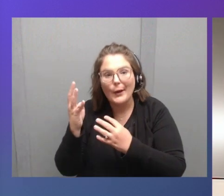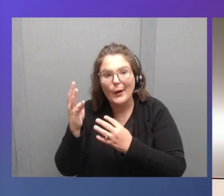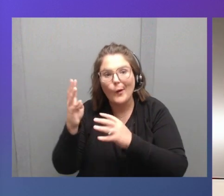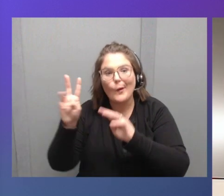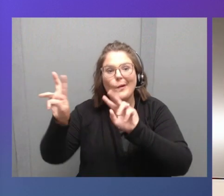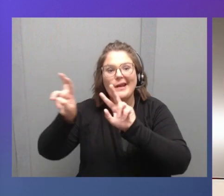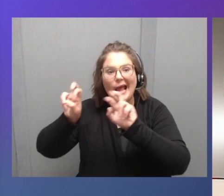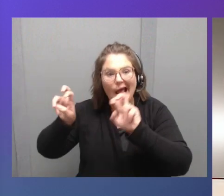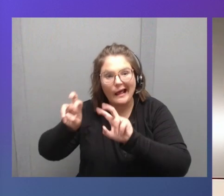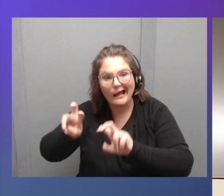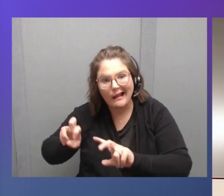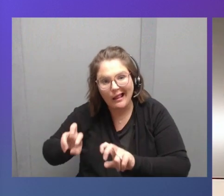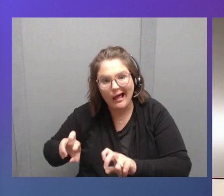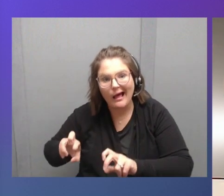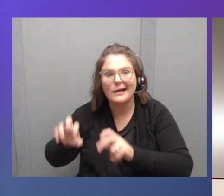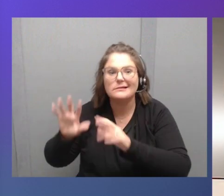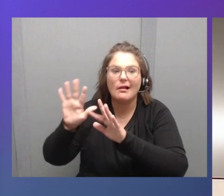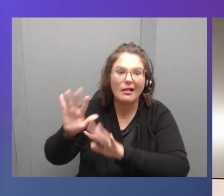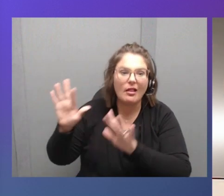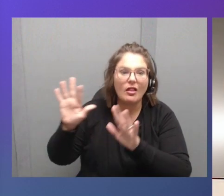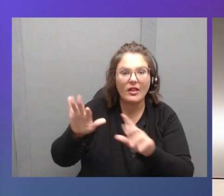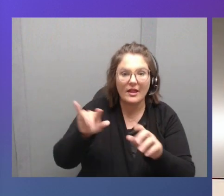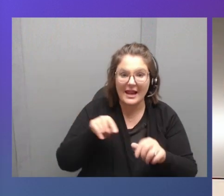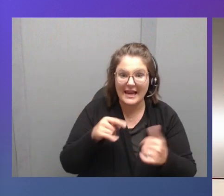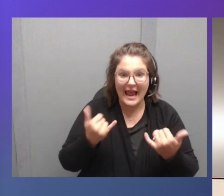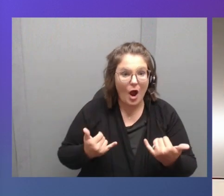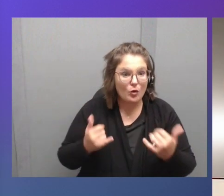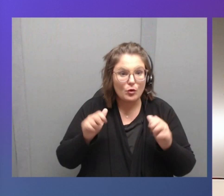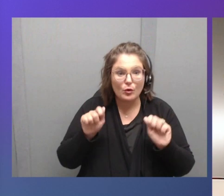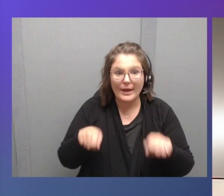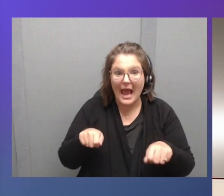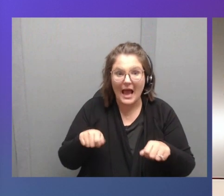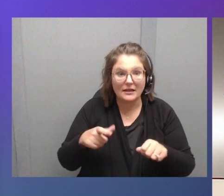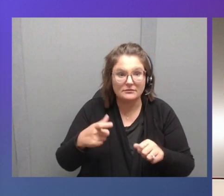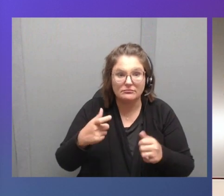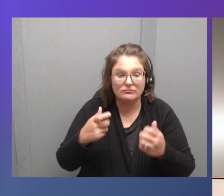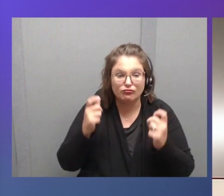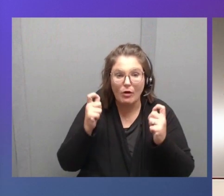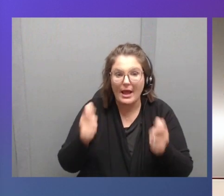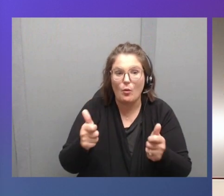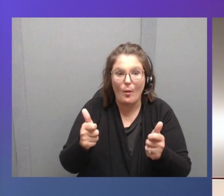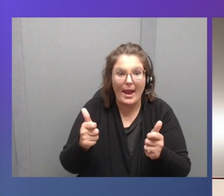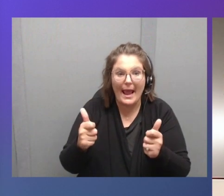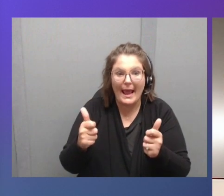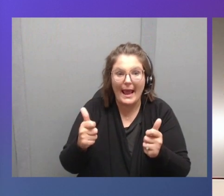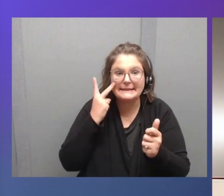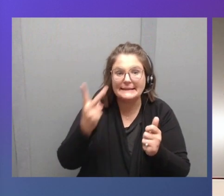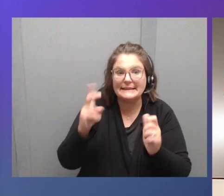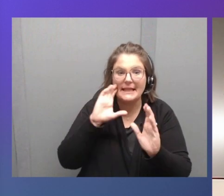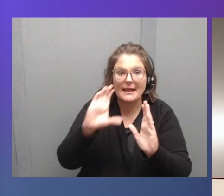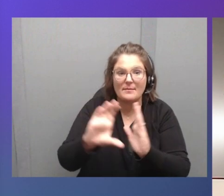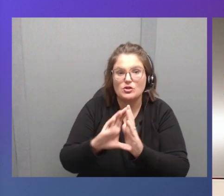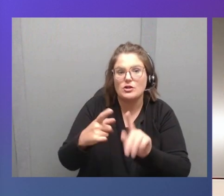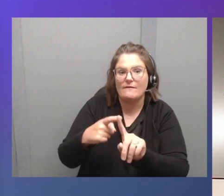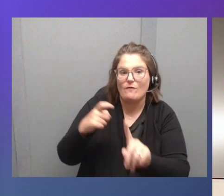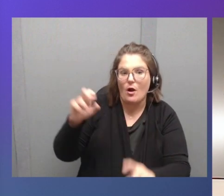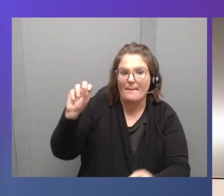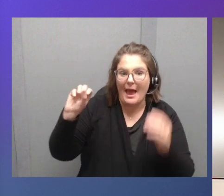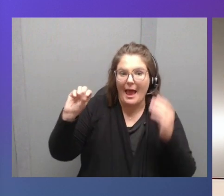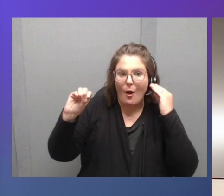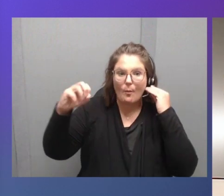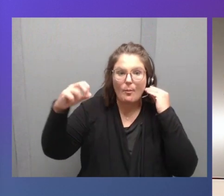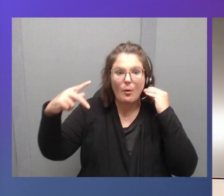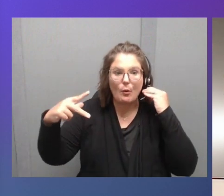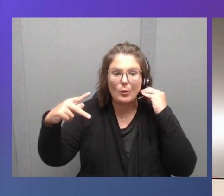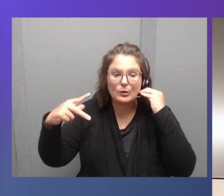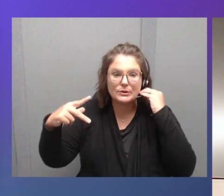evaluating you looking at the images that are stored directly in Outpost? Yes. The main idea is that